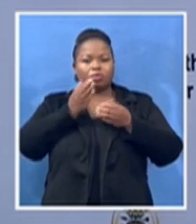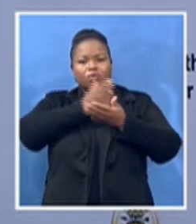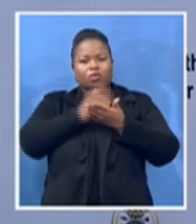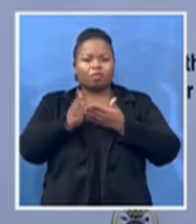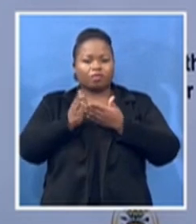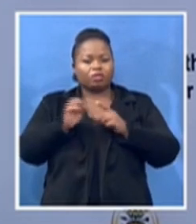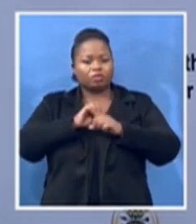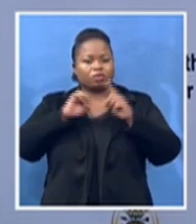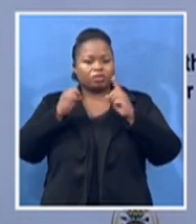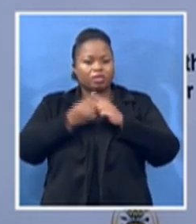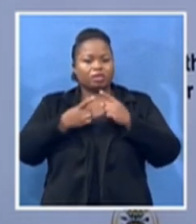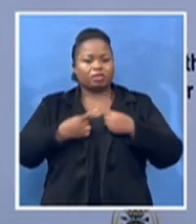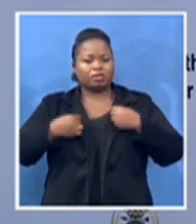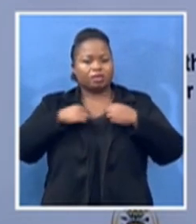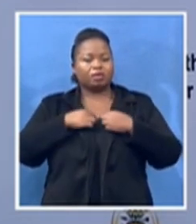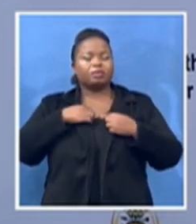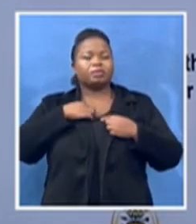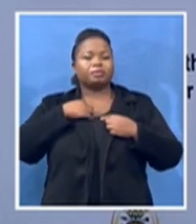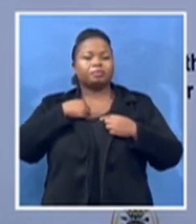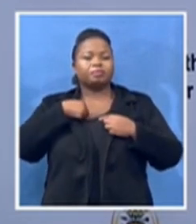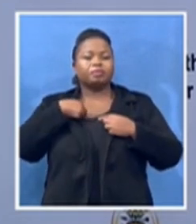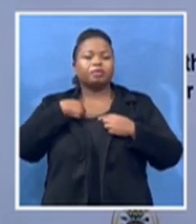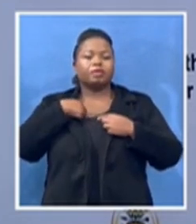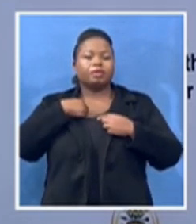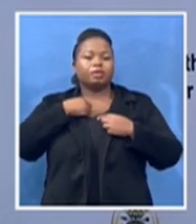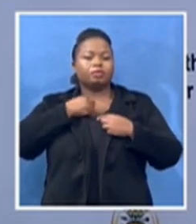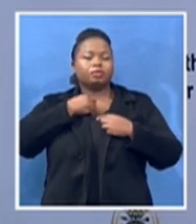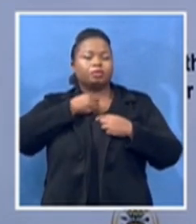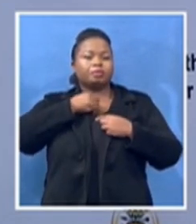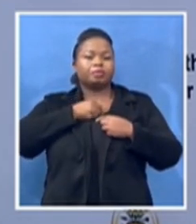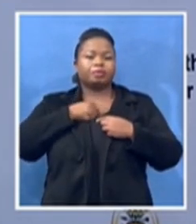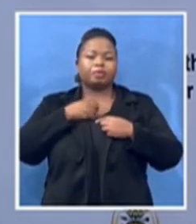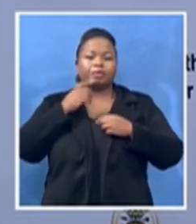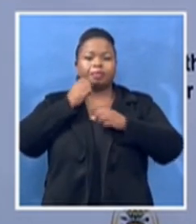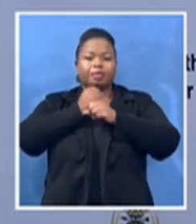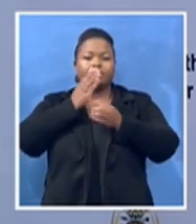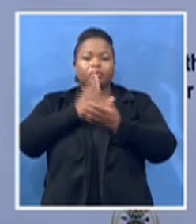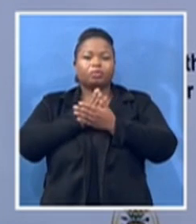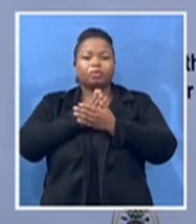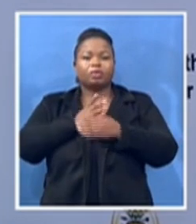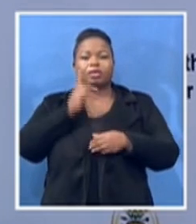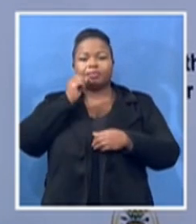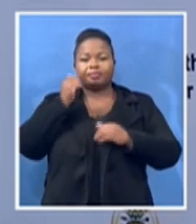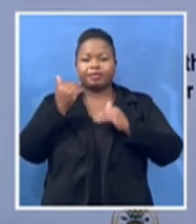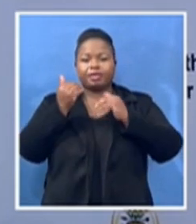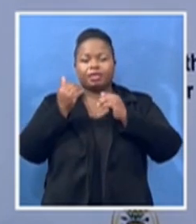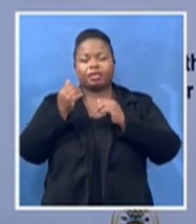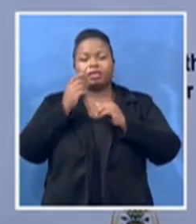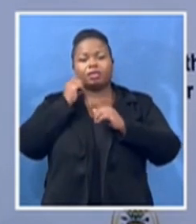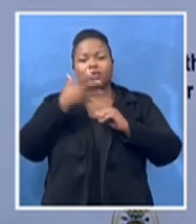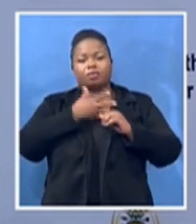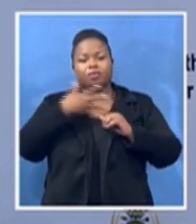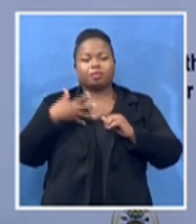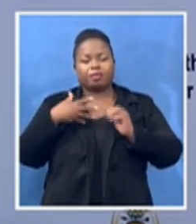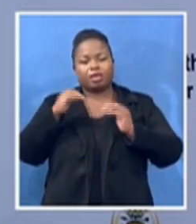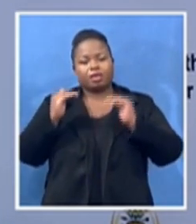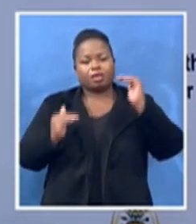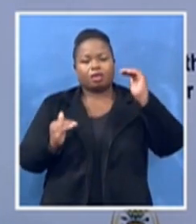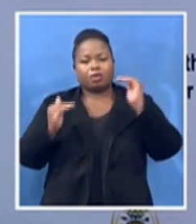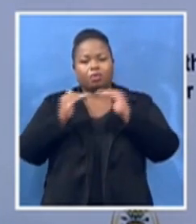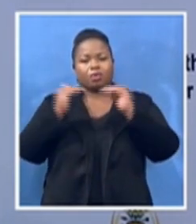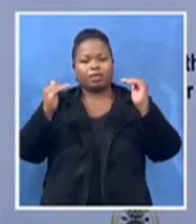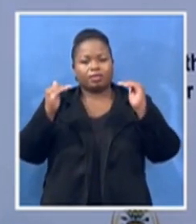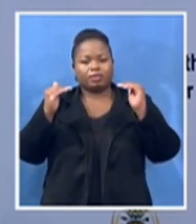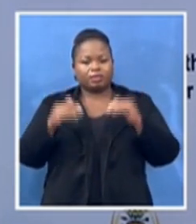eh, eh, gender equality in a non-sexist society. She put that, those